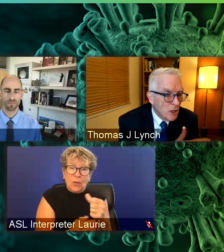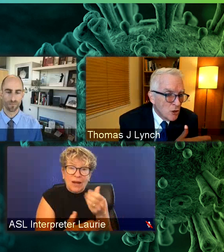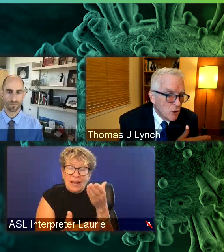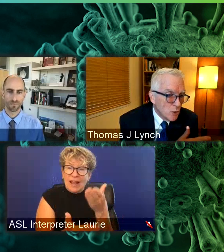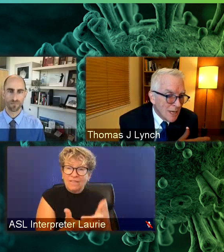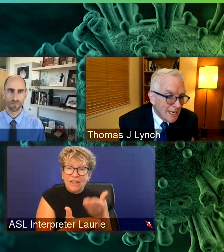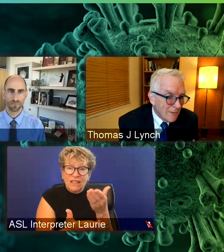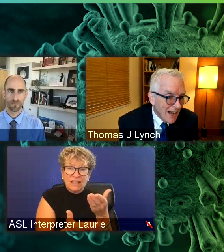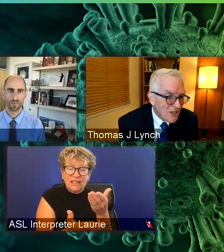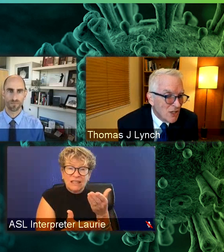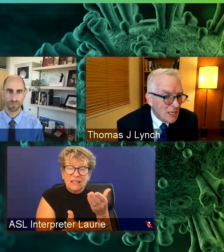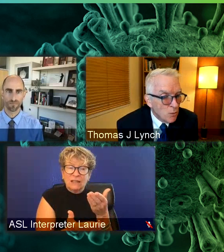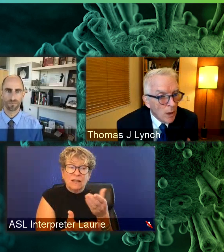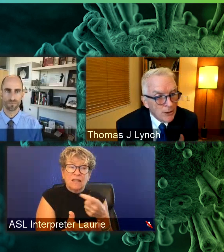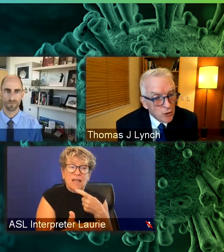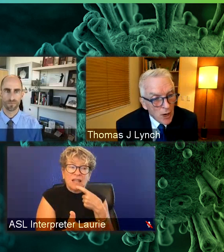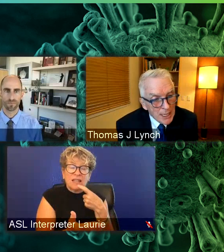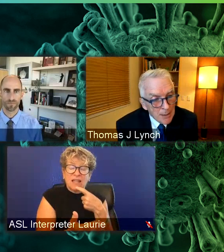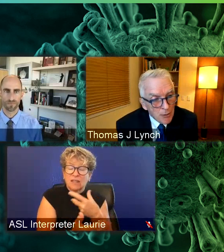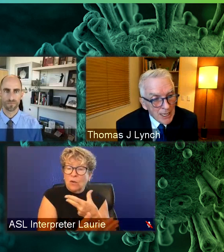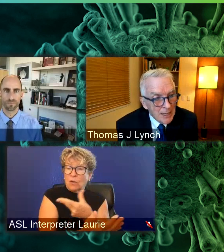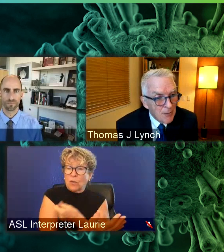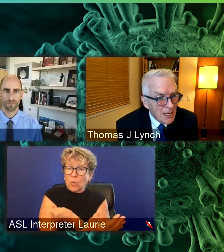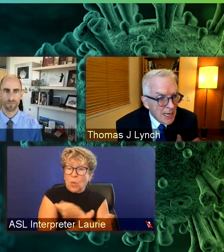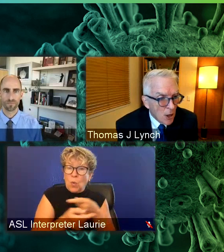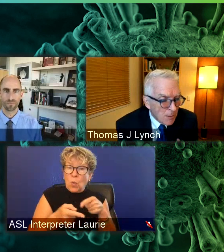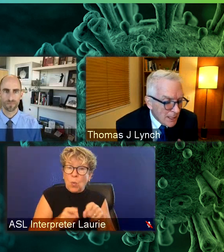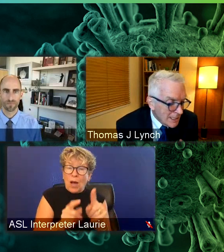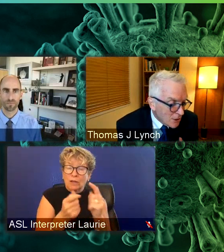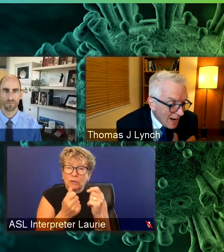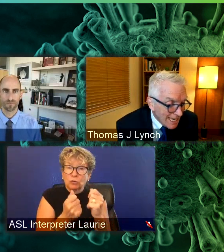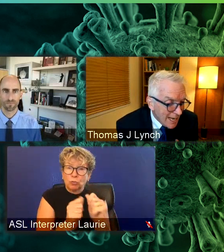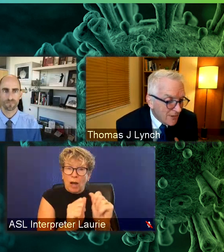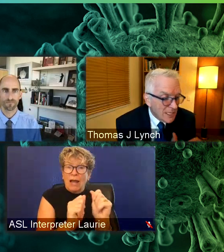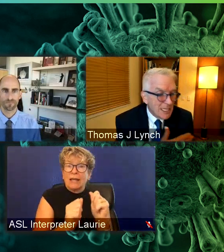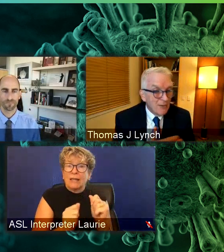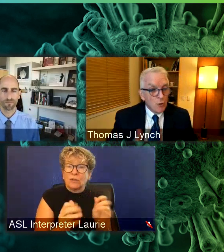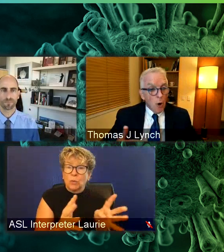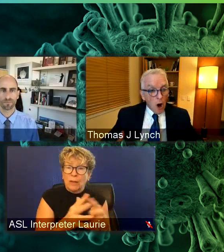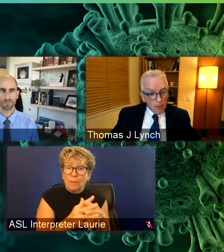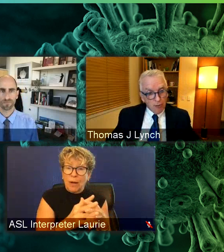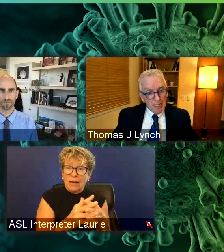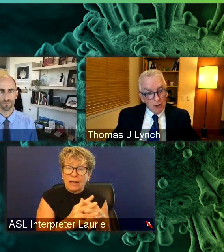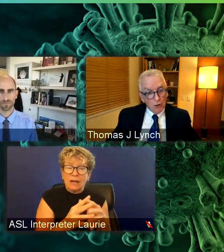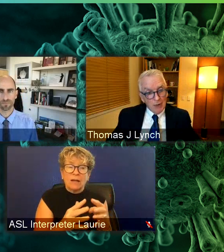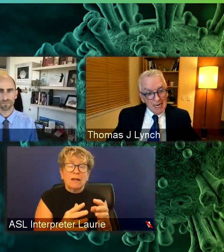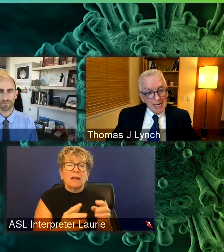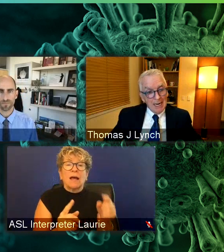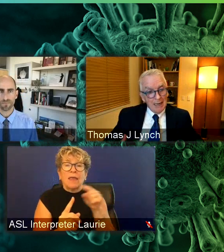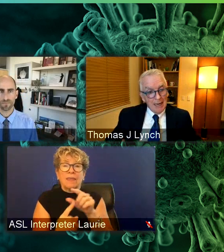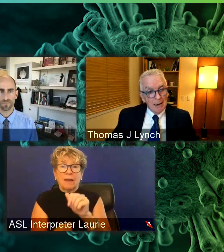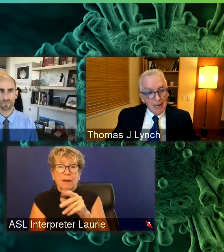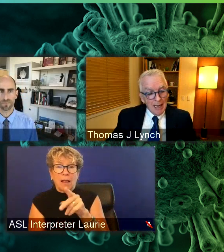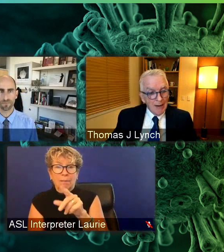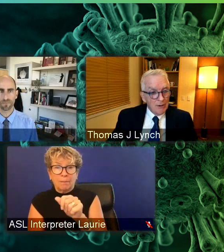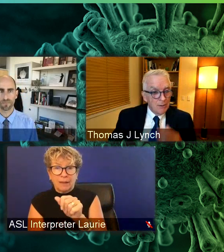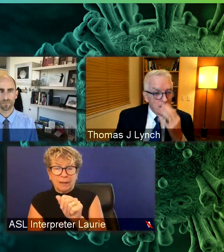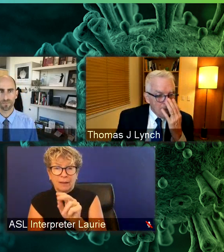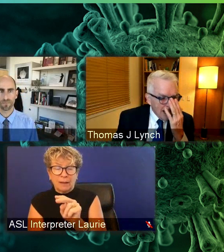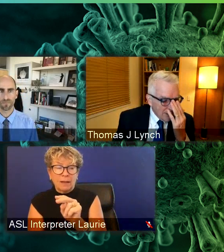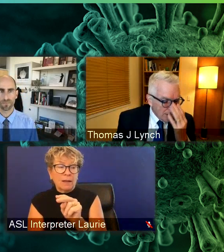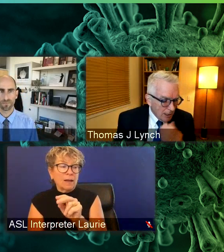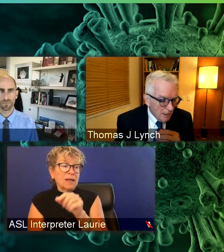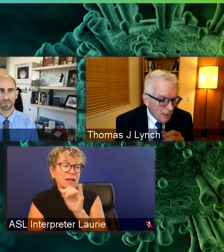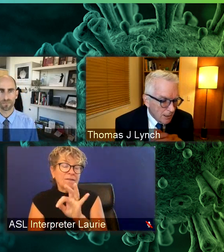disadvantage to getting vaccinated while you're trying to get pregnant? And Alpana, is there any evidence that if you are pregnant already and have